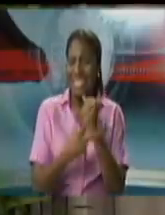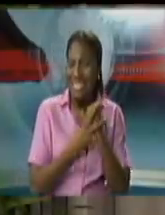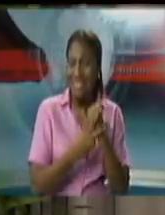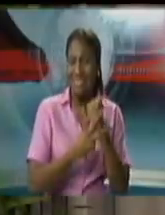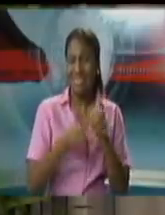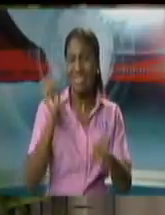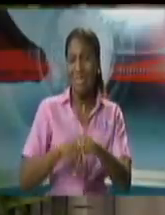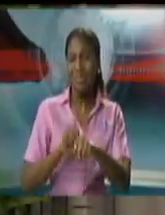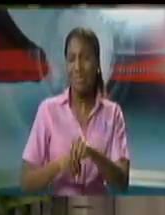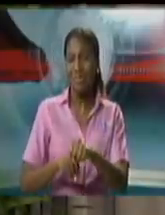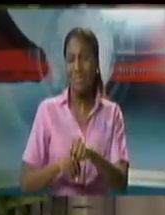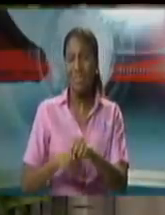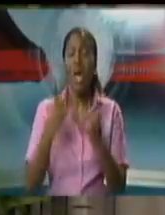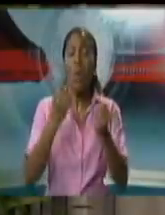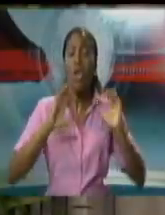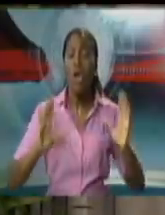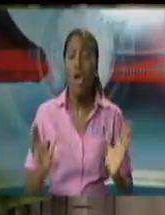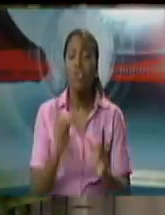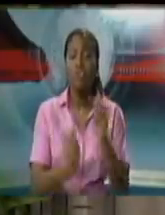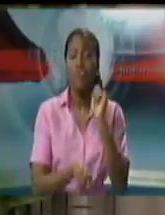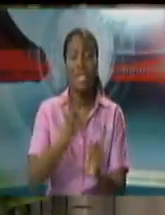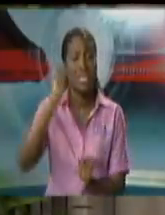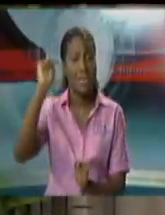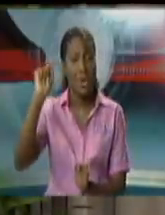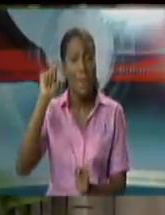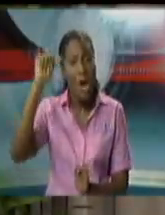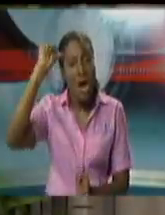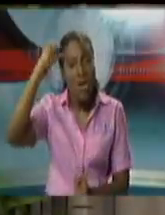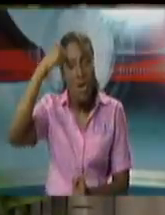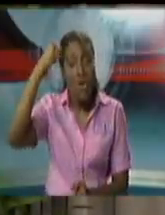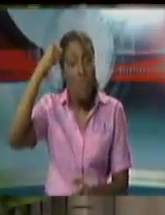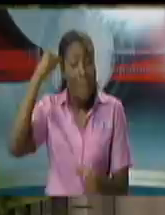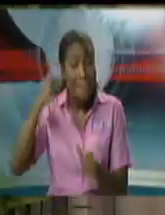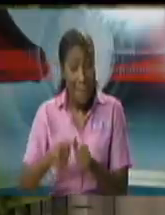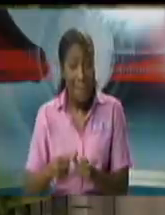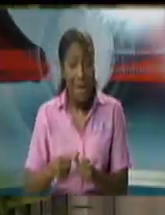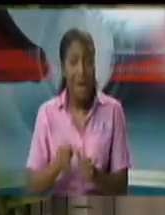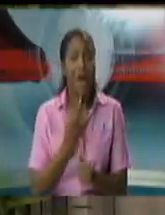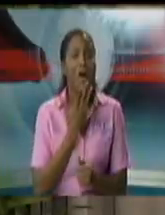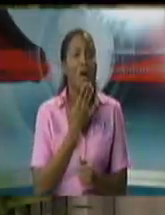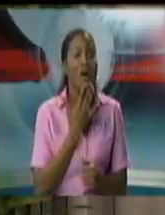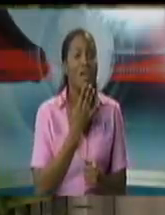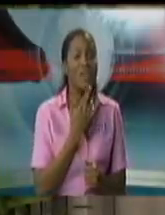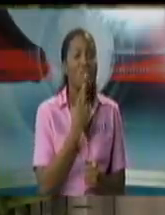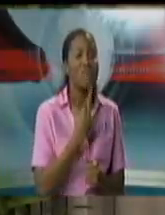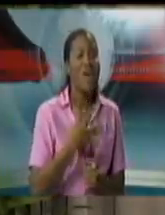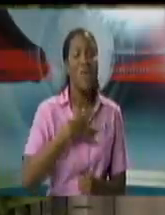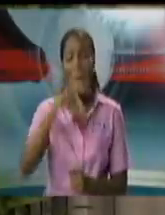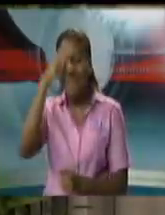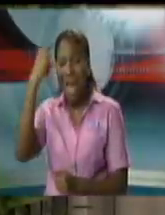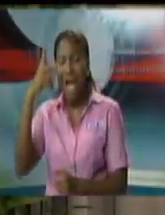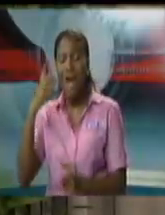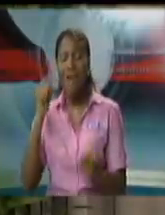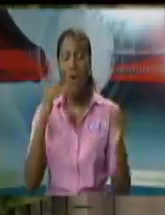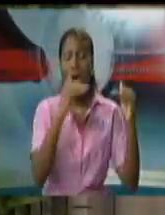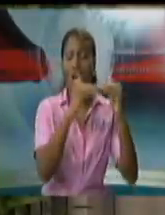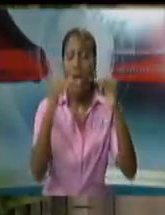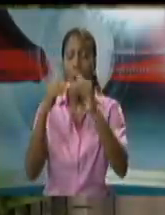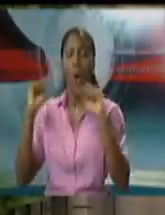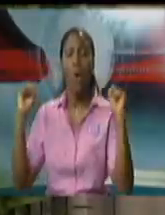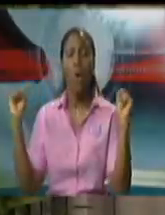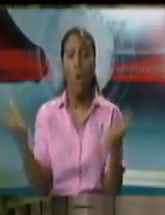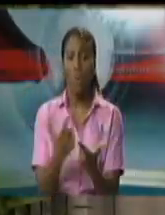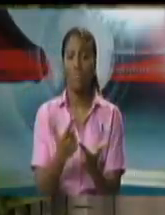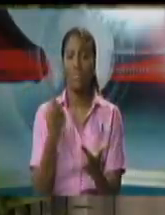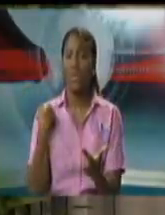Trinidad and Tobago to remember that our national colors are for all of us this is a move which we must